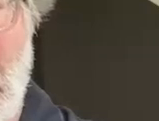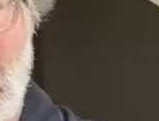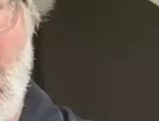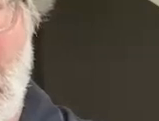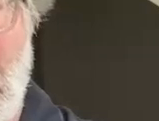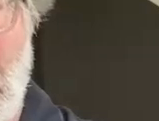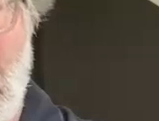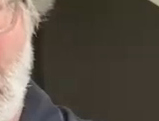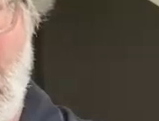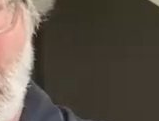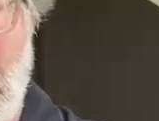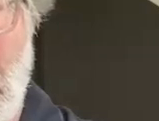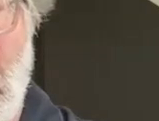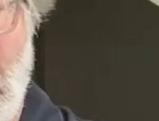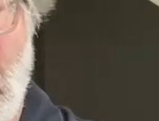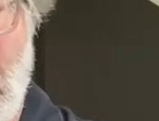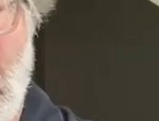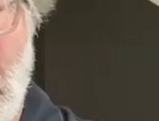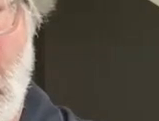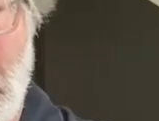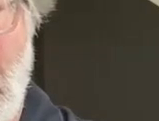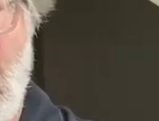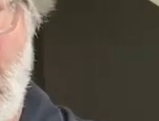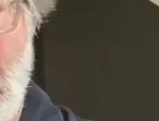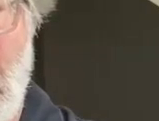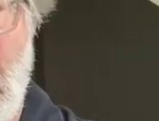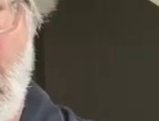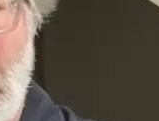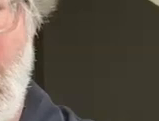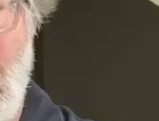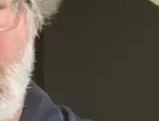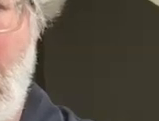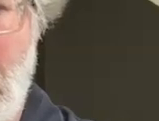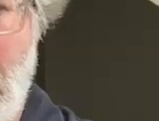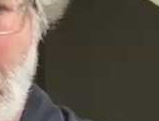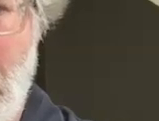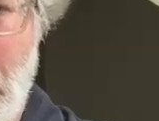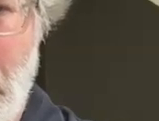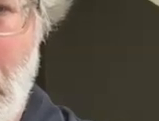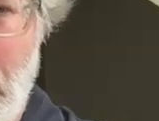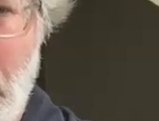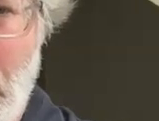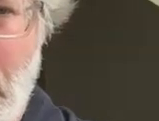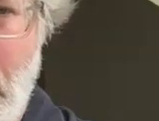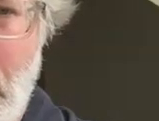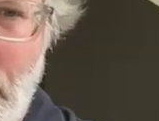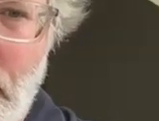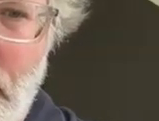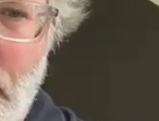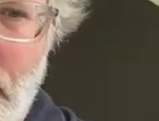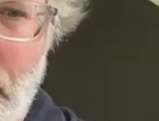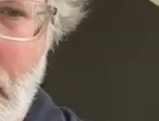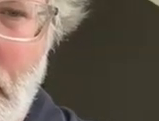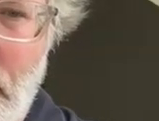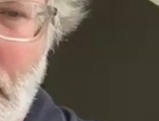it we see it in the desperation of their communications we see it in some of the very underhanded tactics and we see it in all of the climate